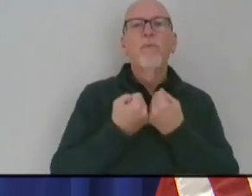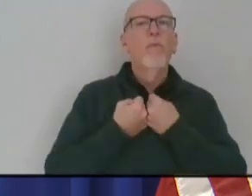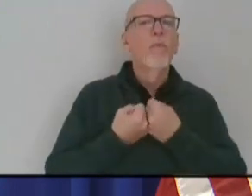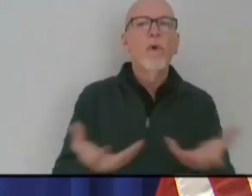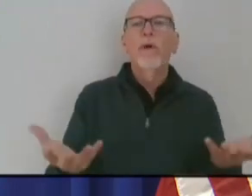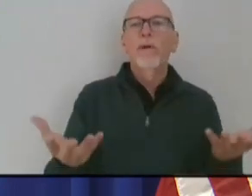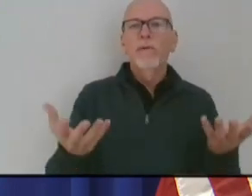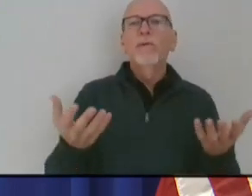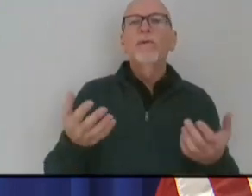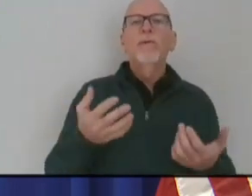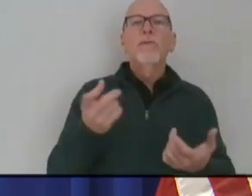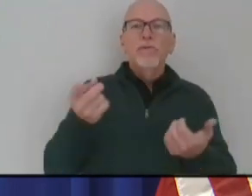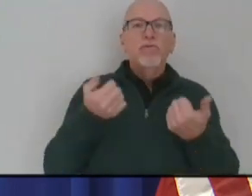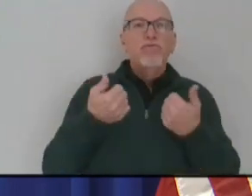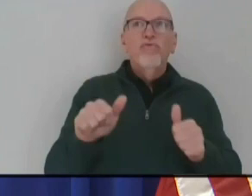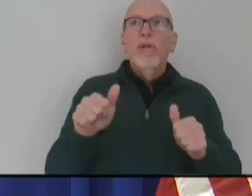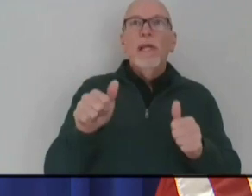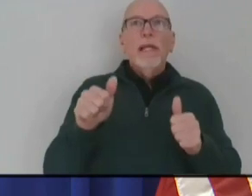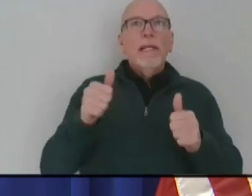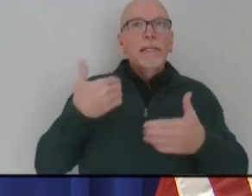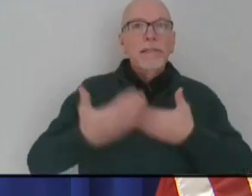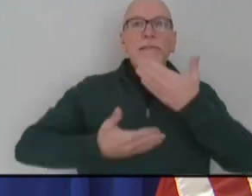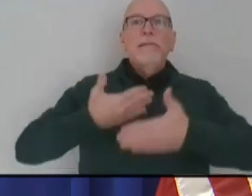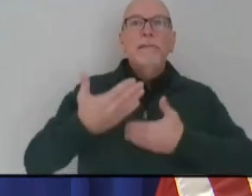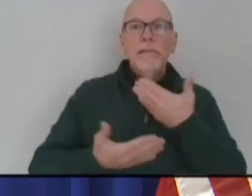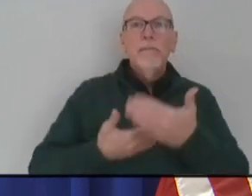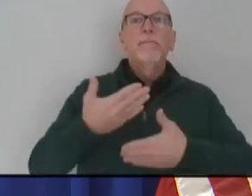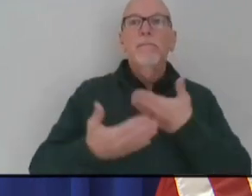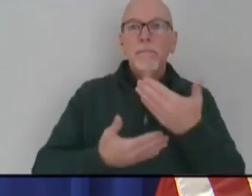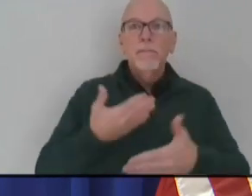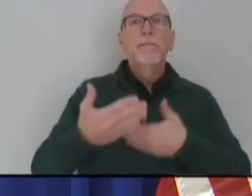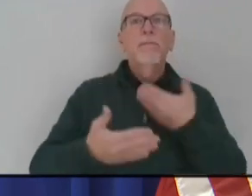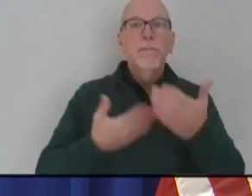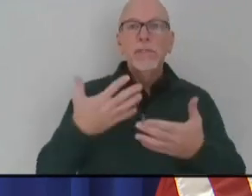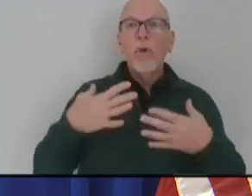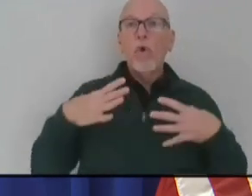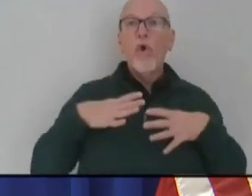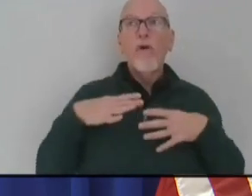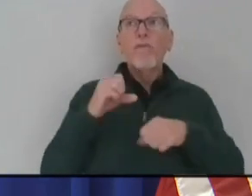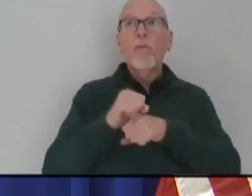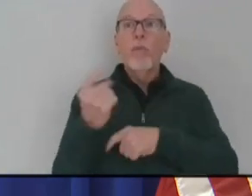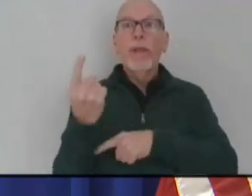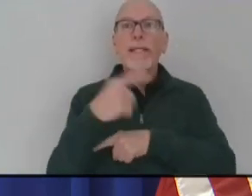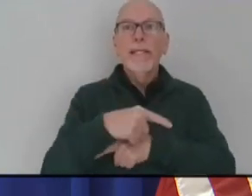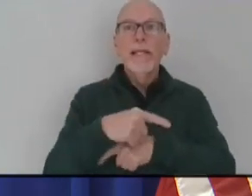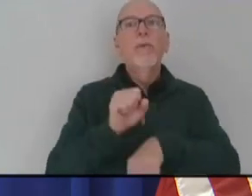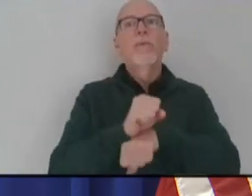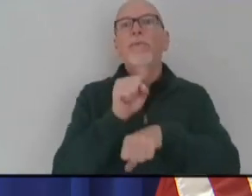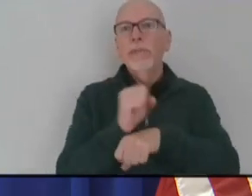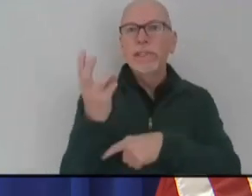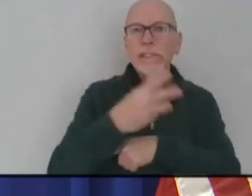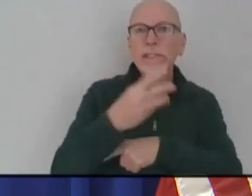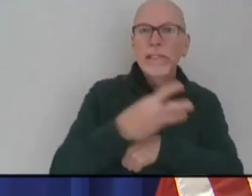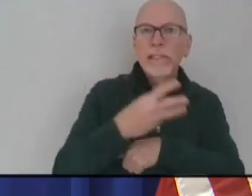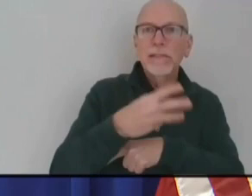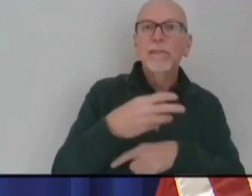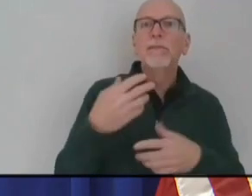are trying to recharge their batteries maybe one day a week to go into one of the toughest environments